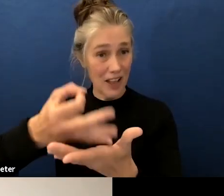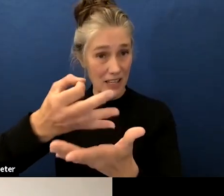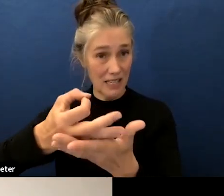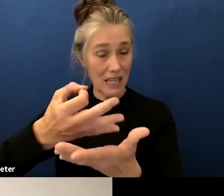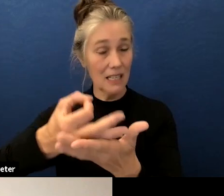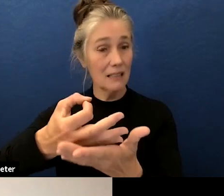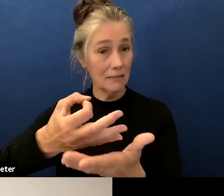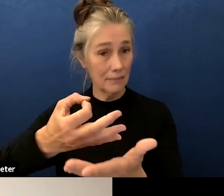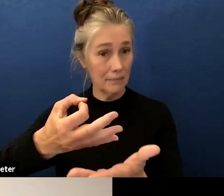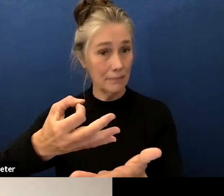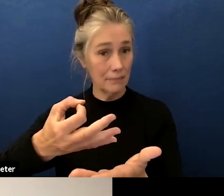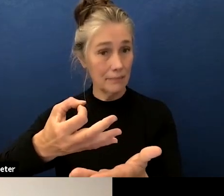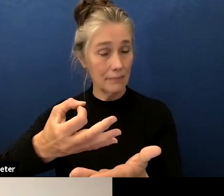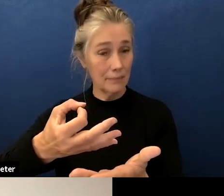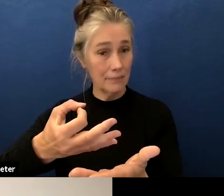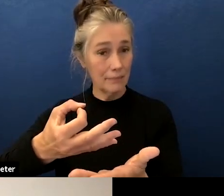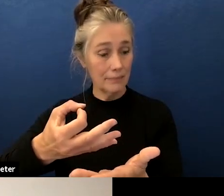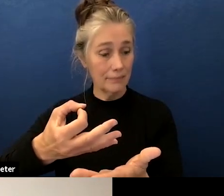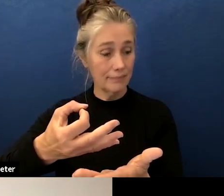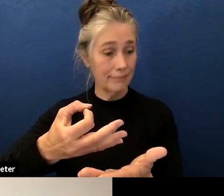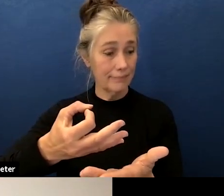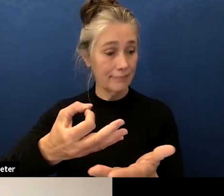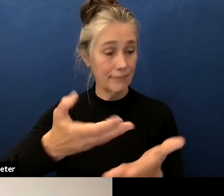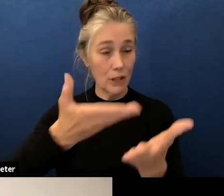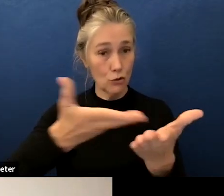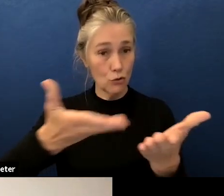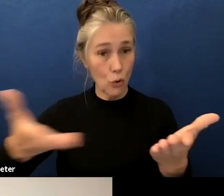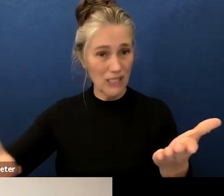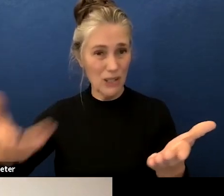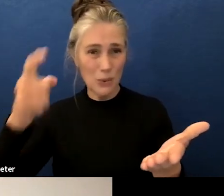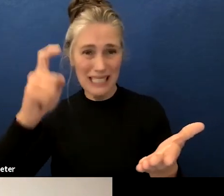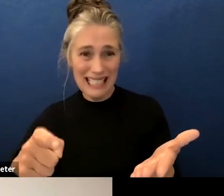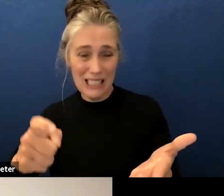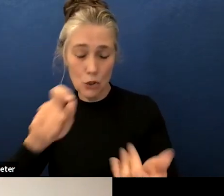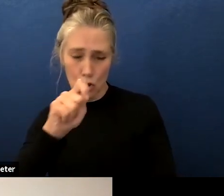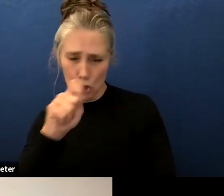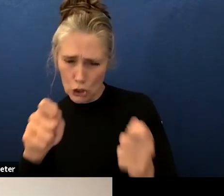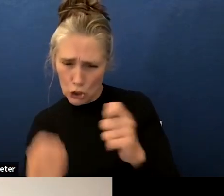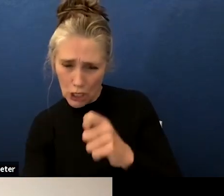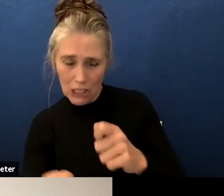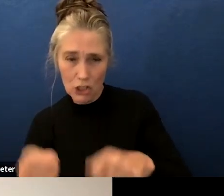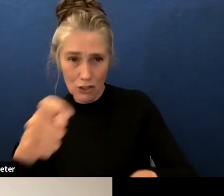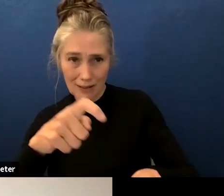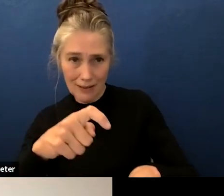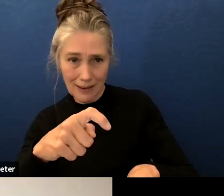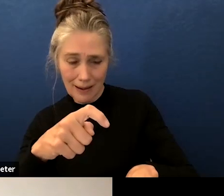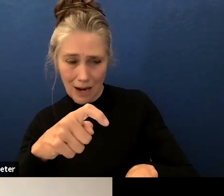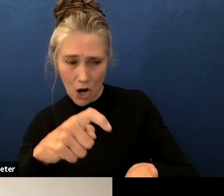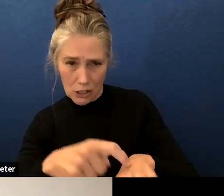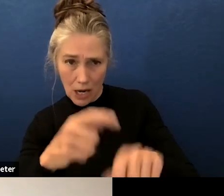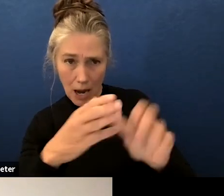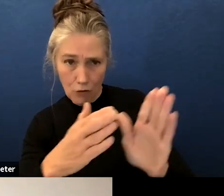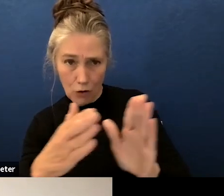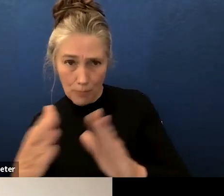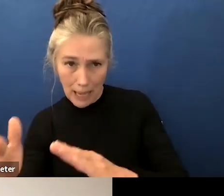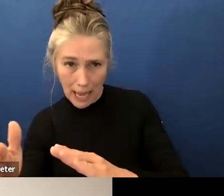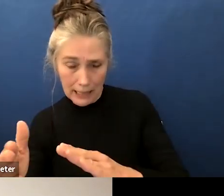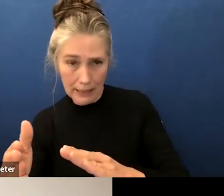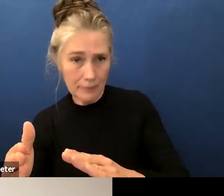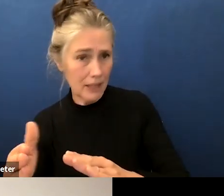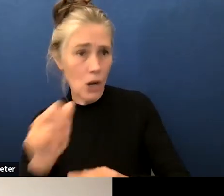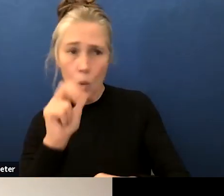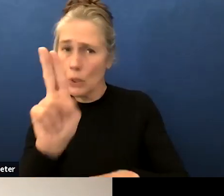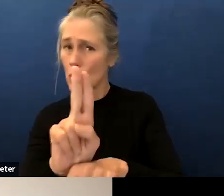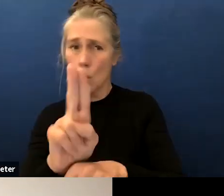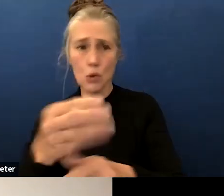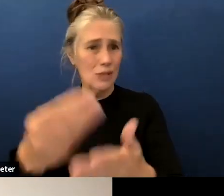process so we're not going to dive in immediately and start using this money we need to first go to for example